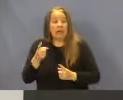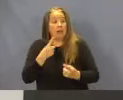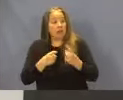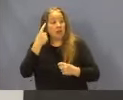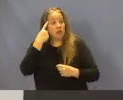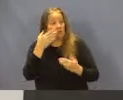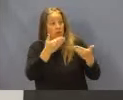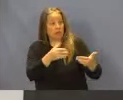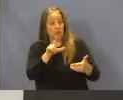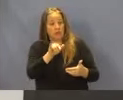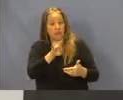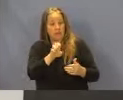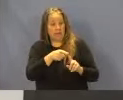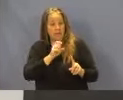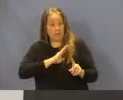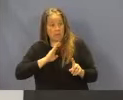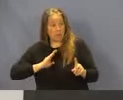for Lynette from the Board, please?